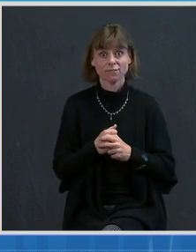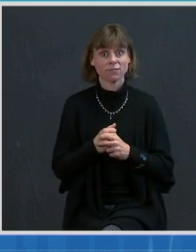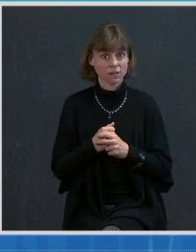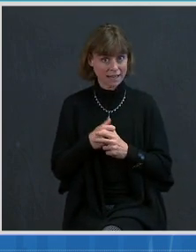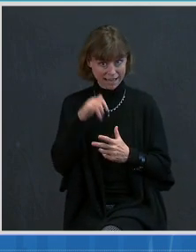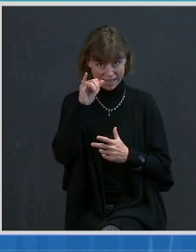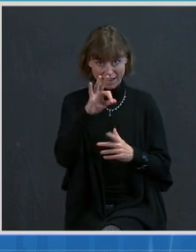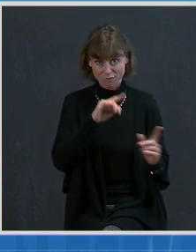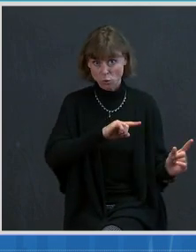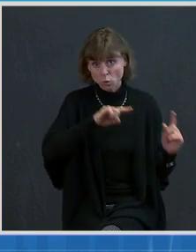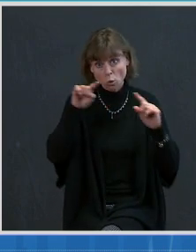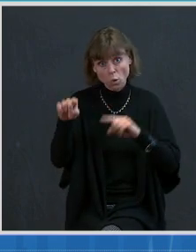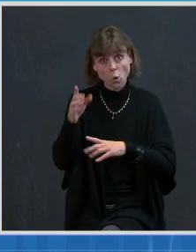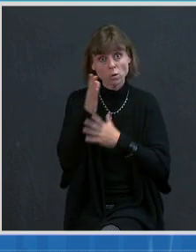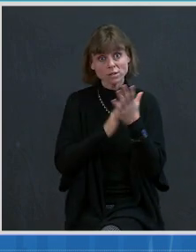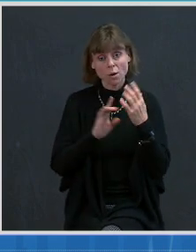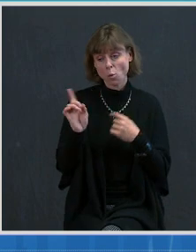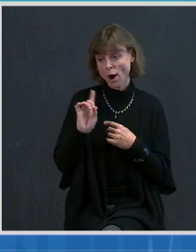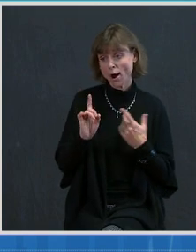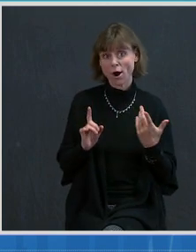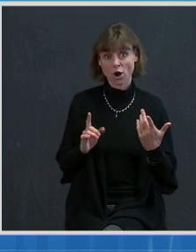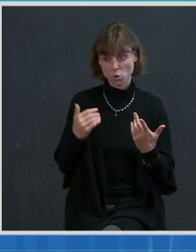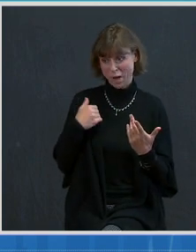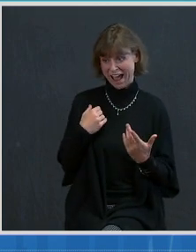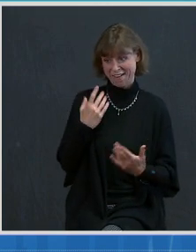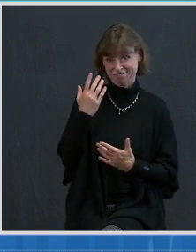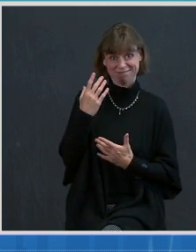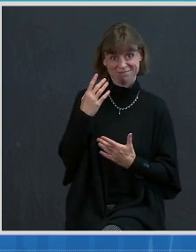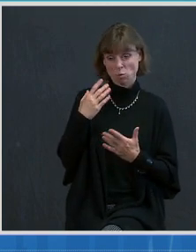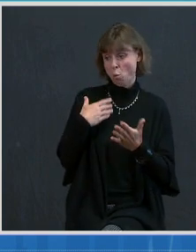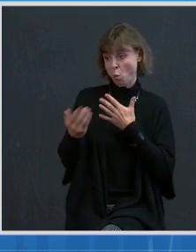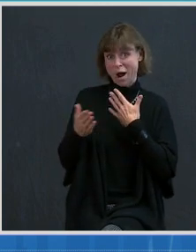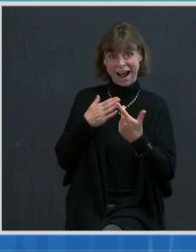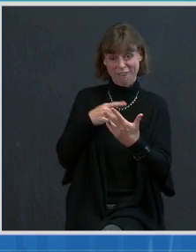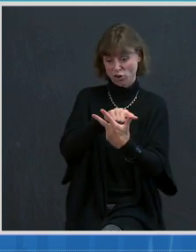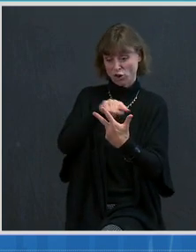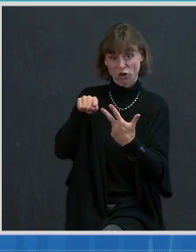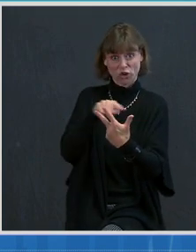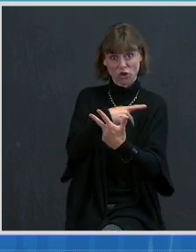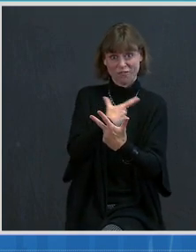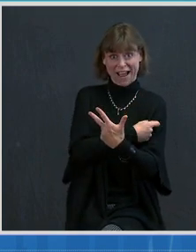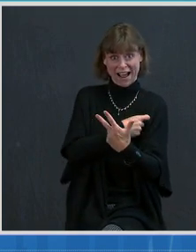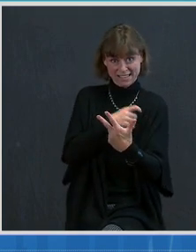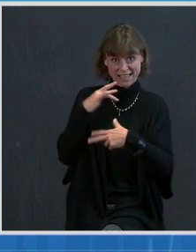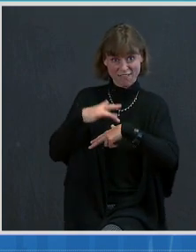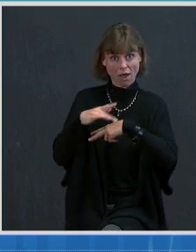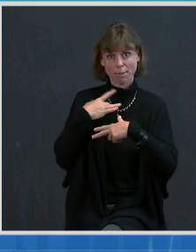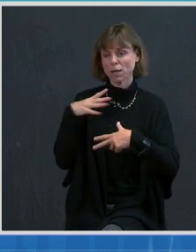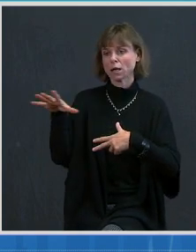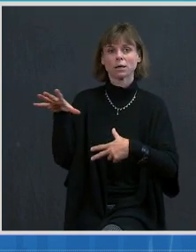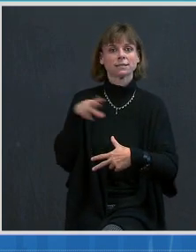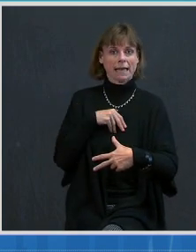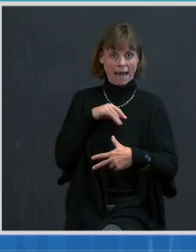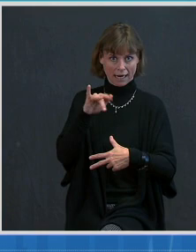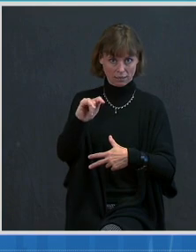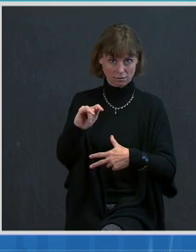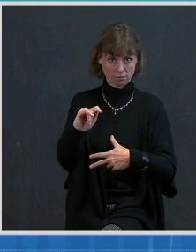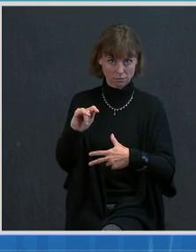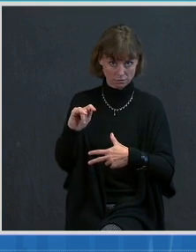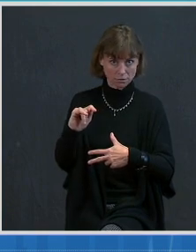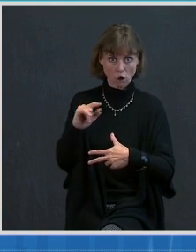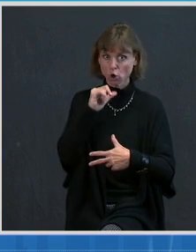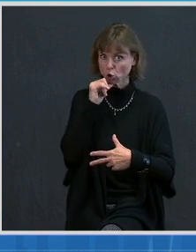a place and you have a certain vaccine available to you, take that vaccine rather than waiting for another